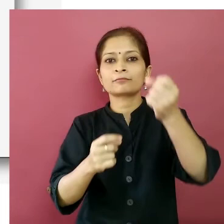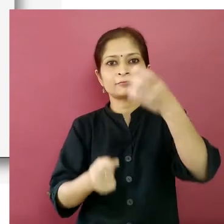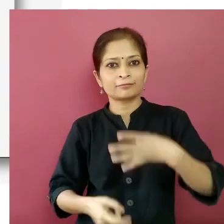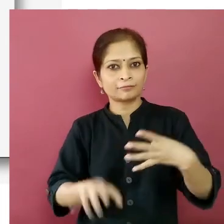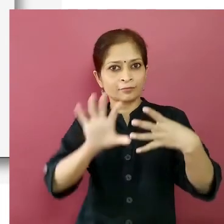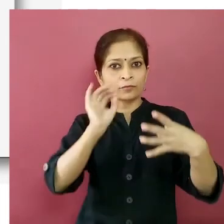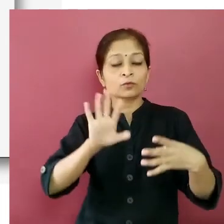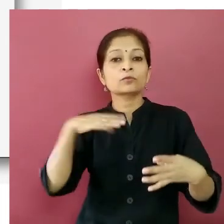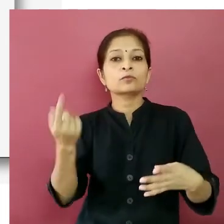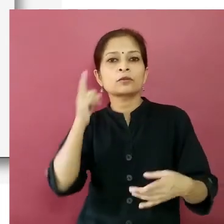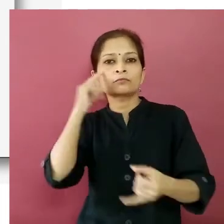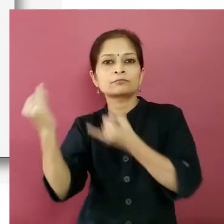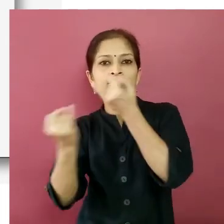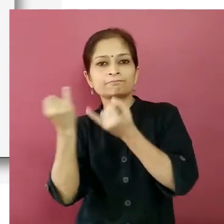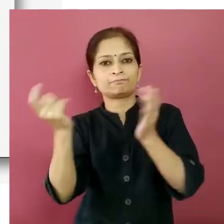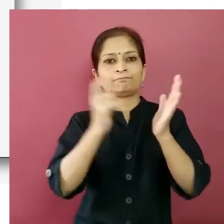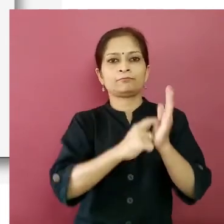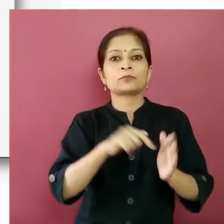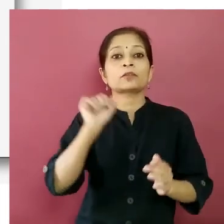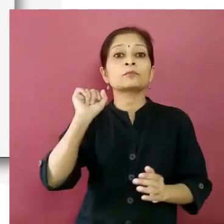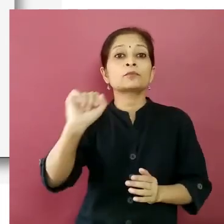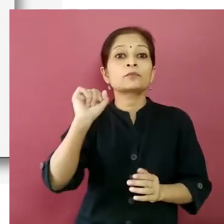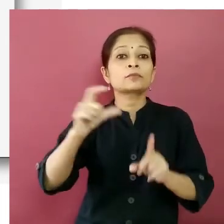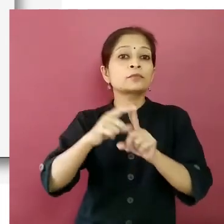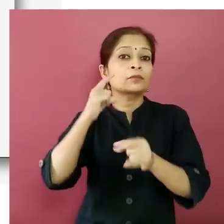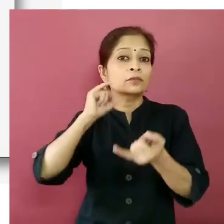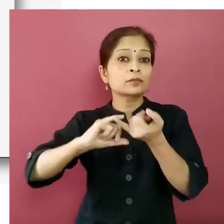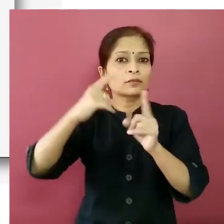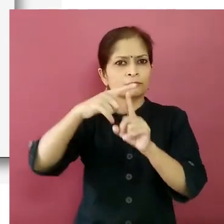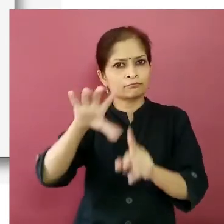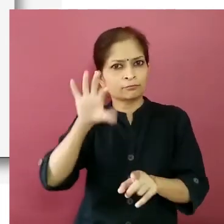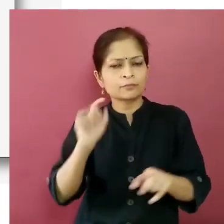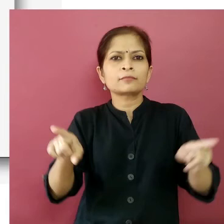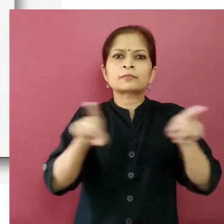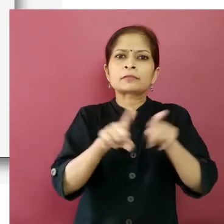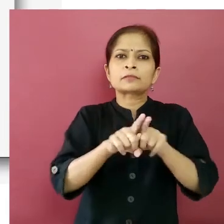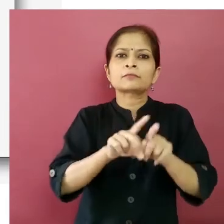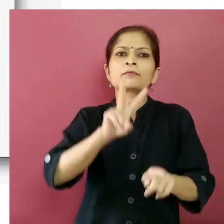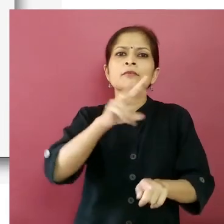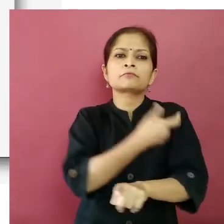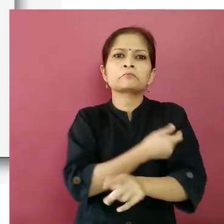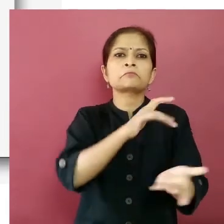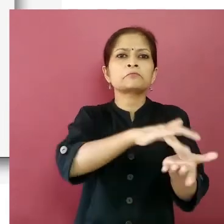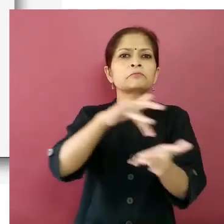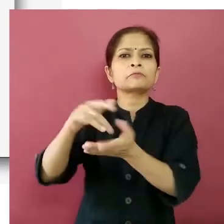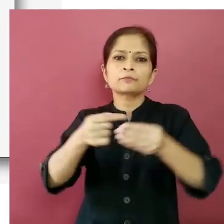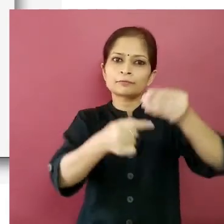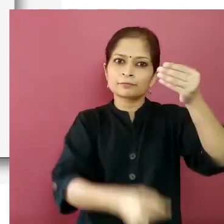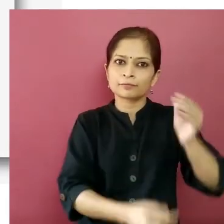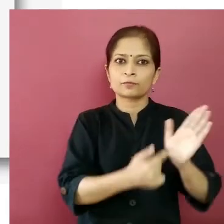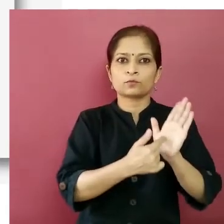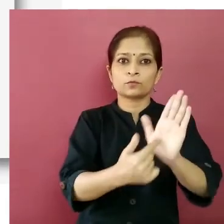will list out all the vaccination centers in the selected district with information about the vaccination centers such as